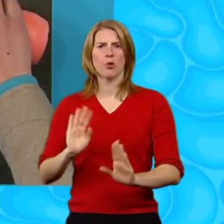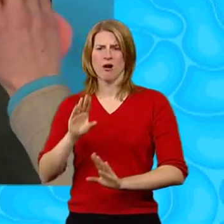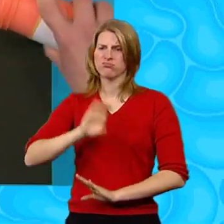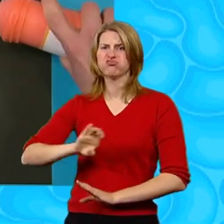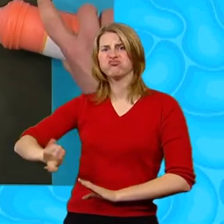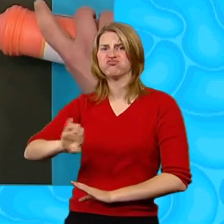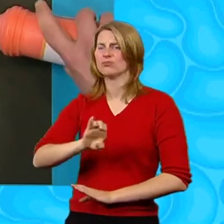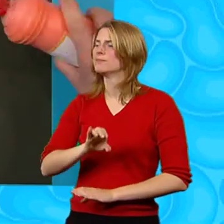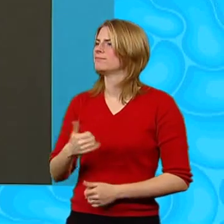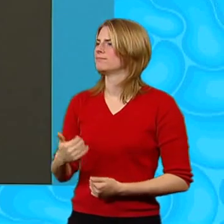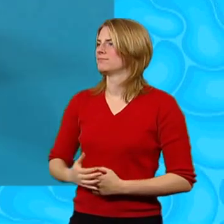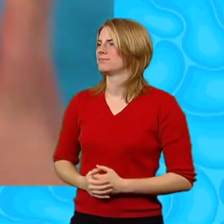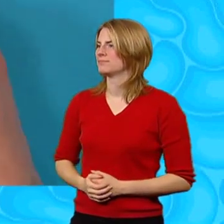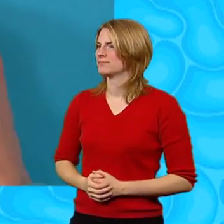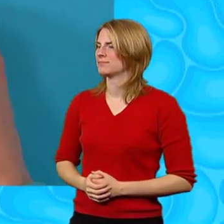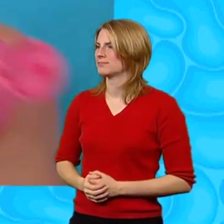be neat